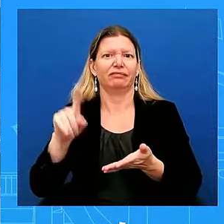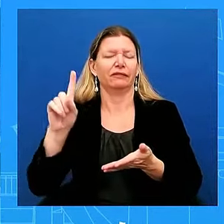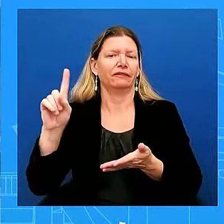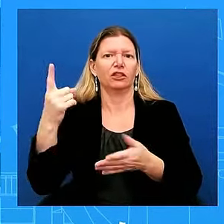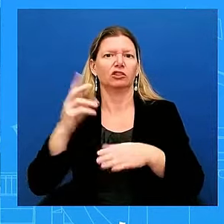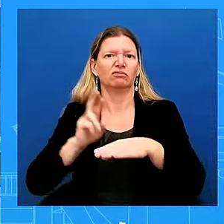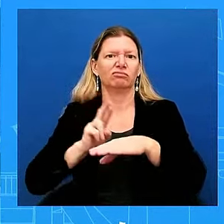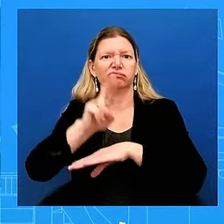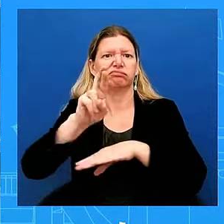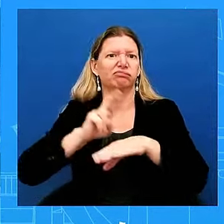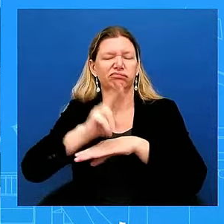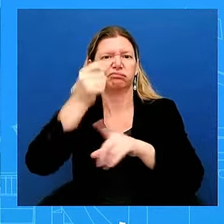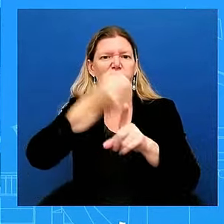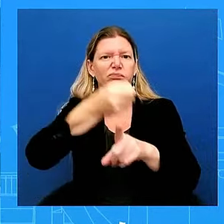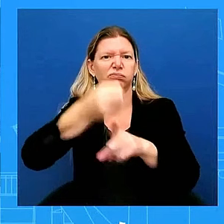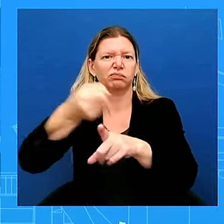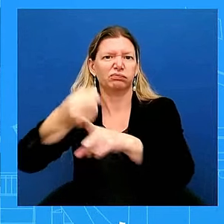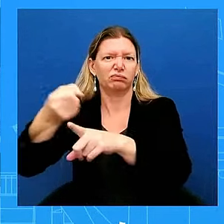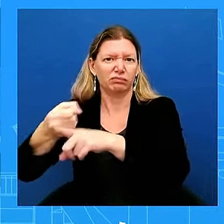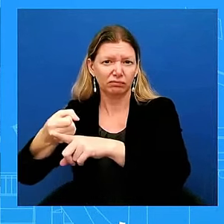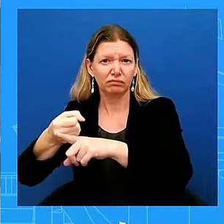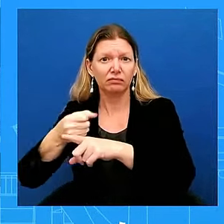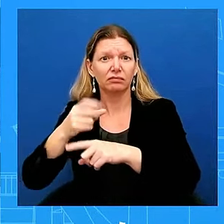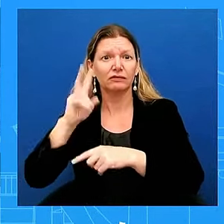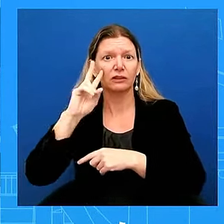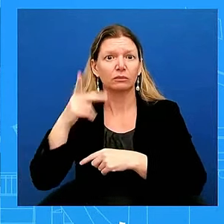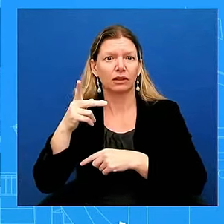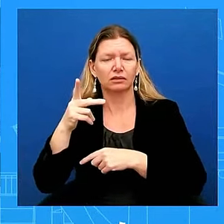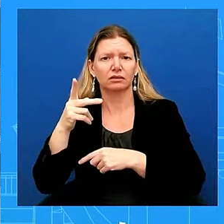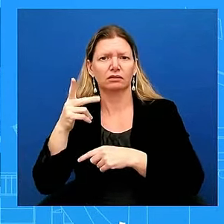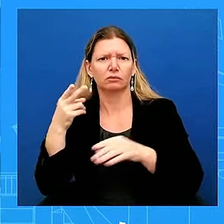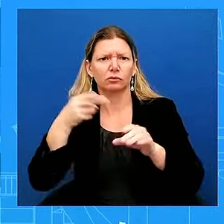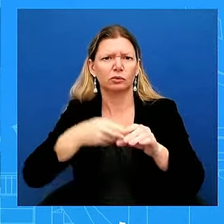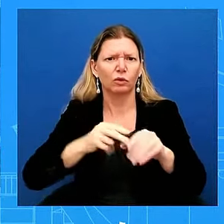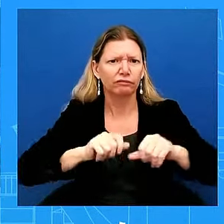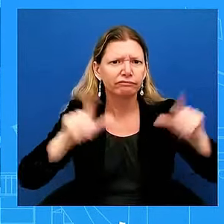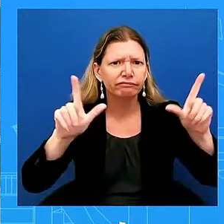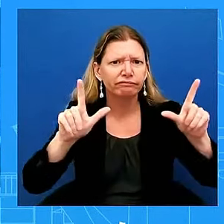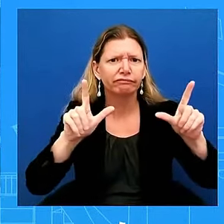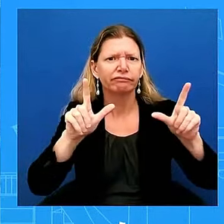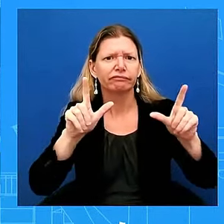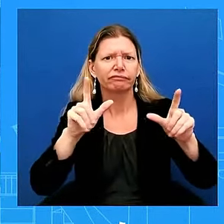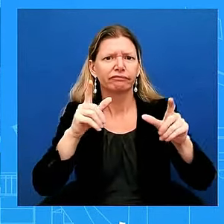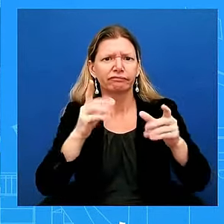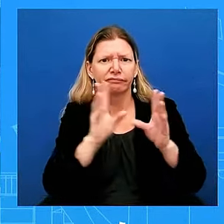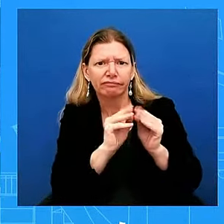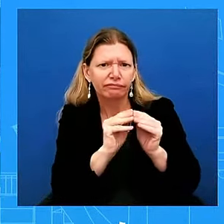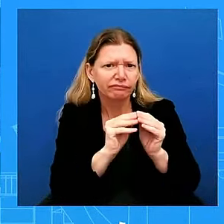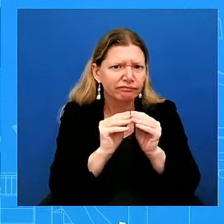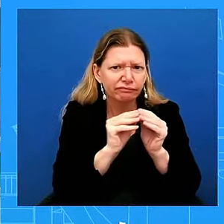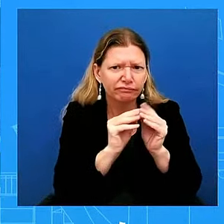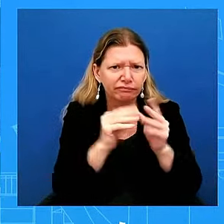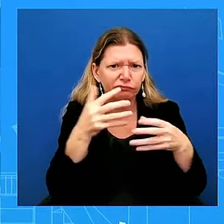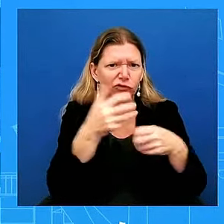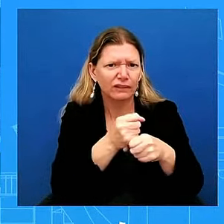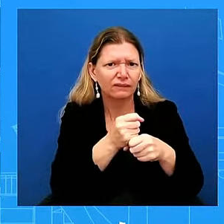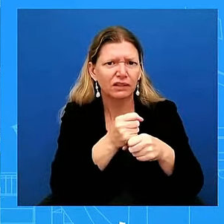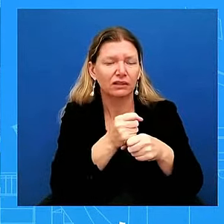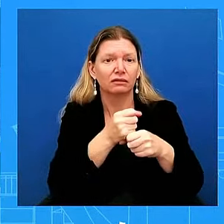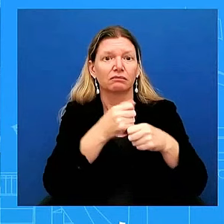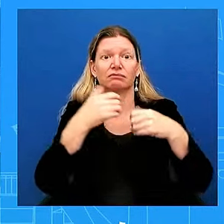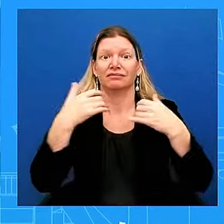the national security team for a briefing that day. Today, she's the nominee. She was in the Situation Room. I'm just wondering if you can elaborate at all